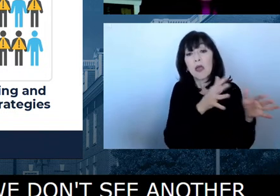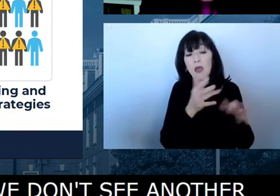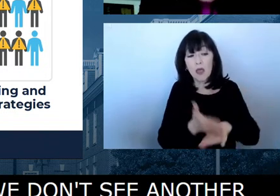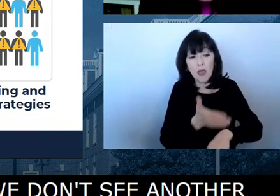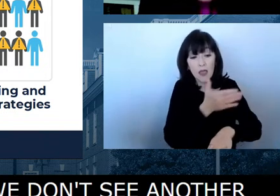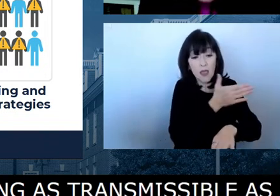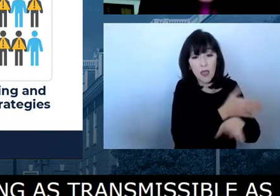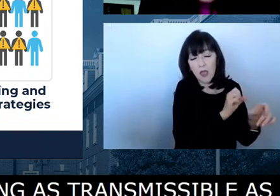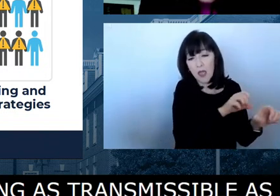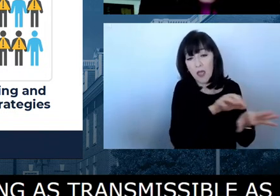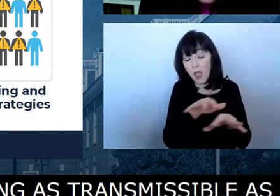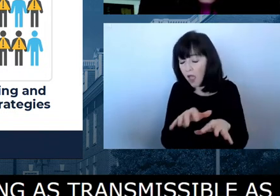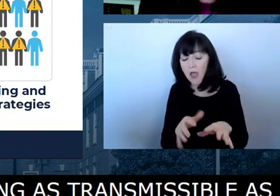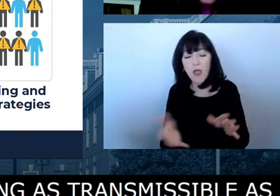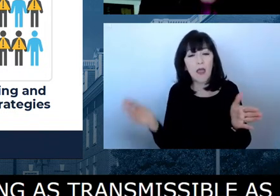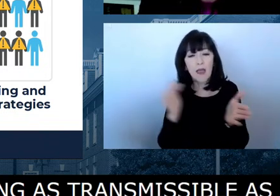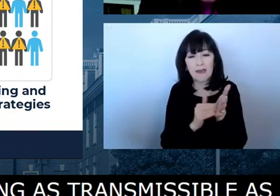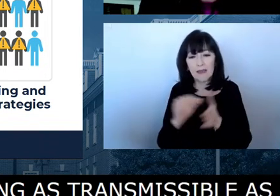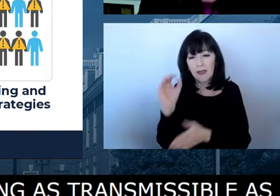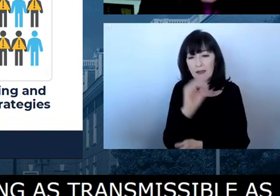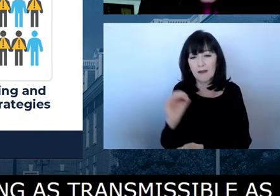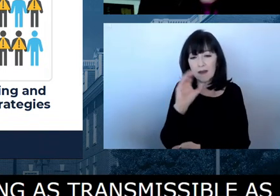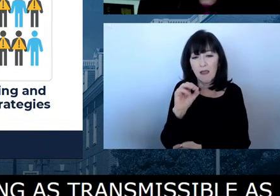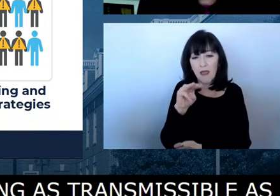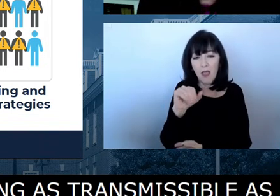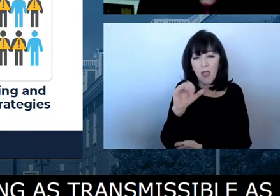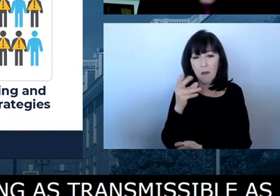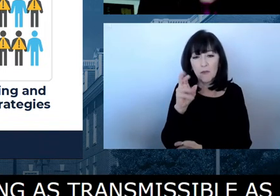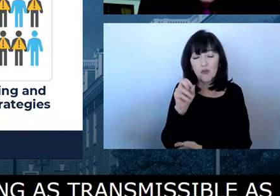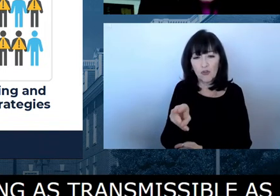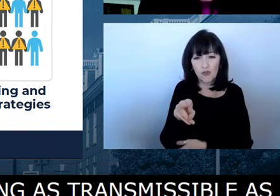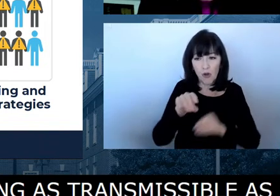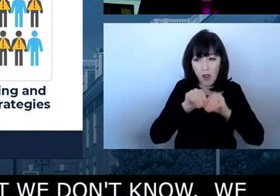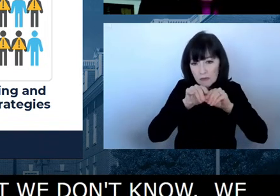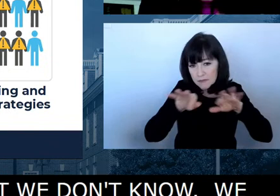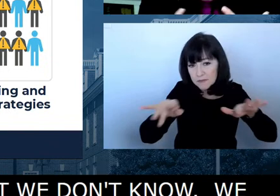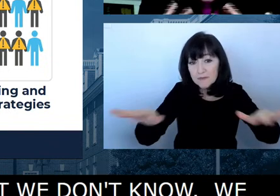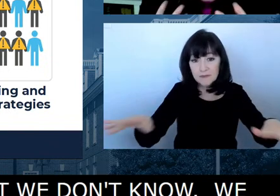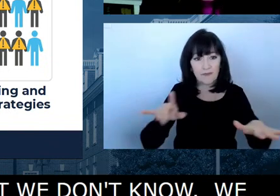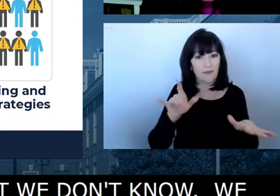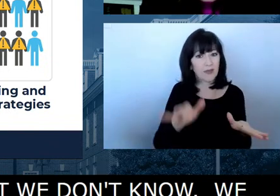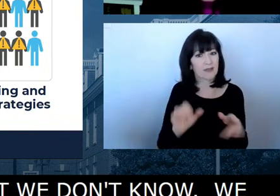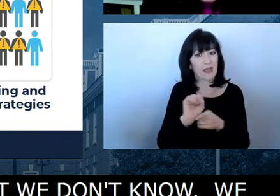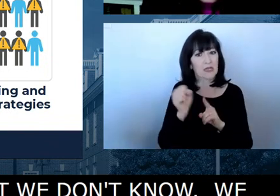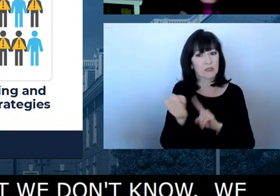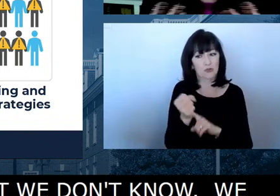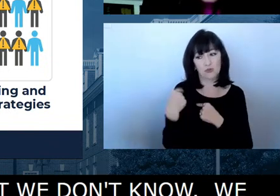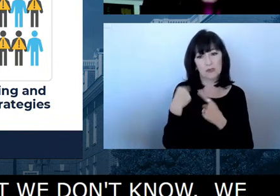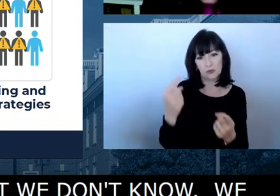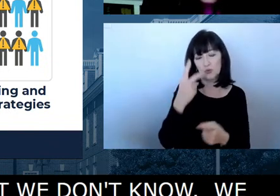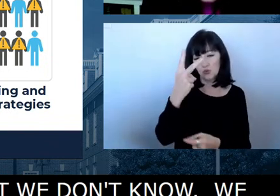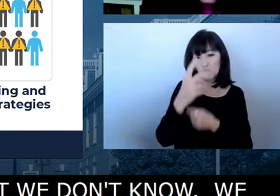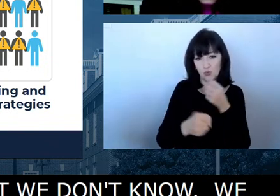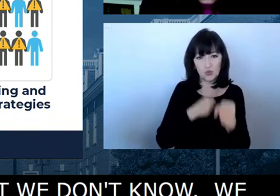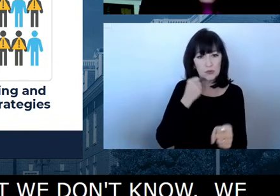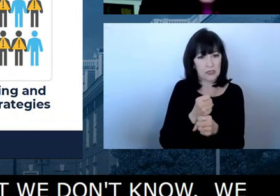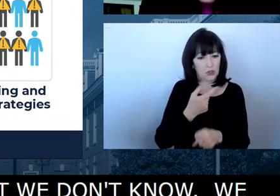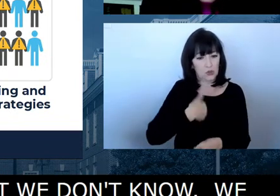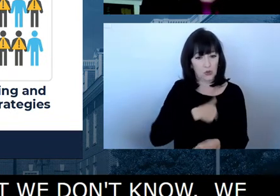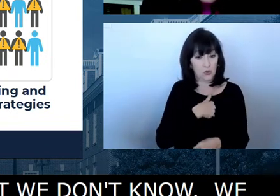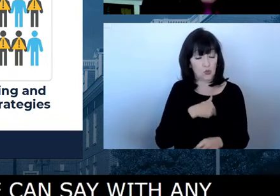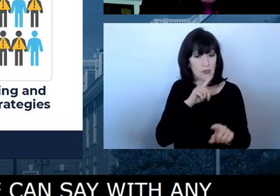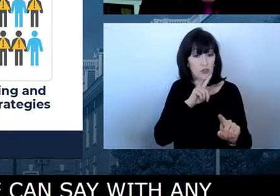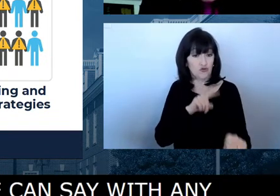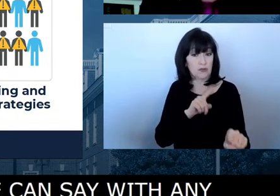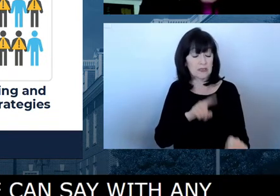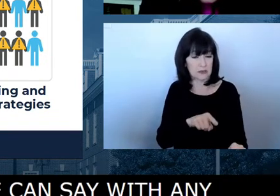certainty exactly what is going to happen. And that's really been the case for the last two years. We have been responding to a highly mutating